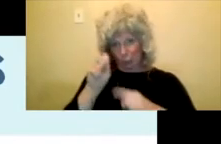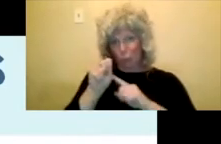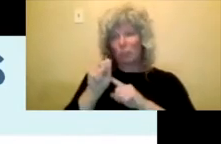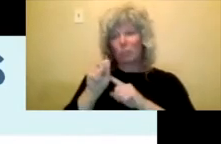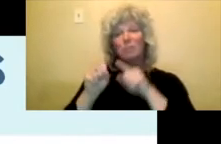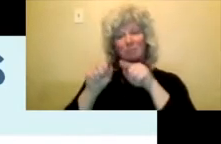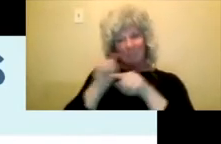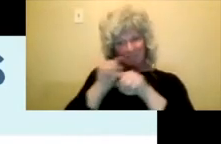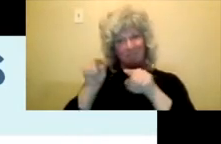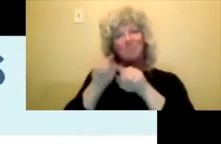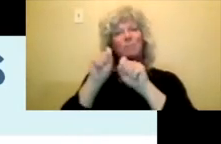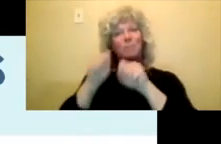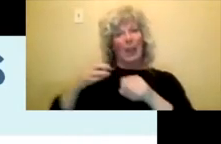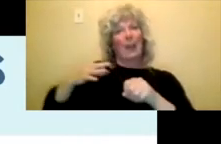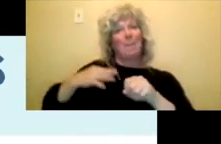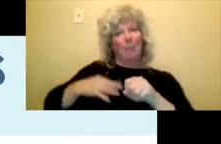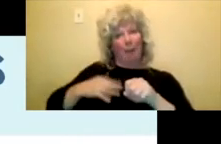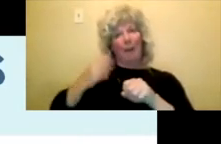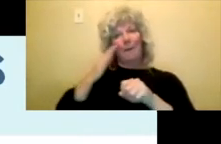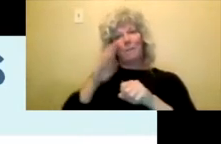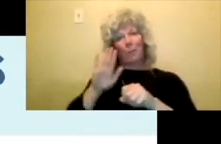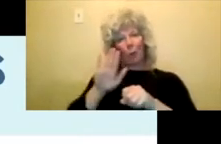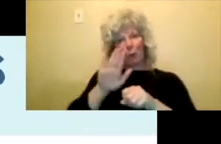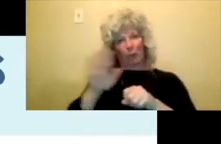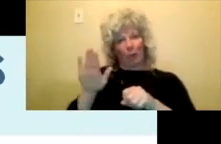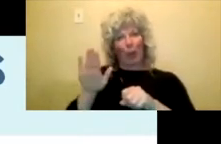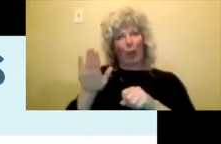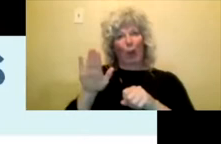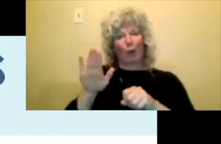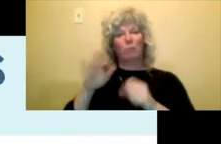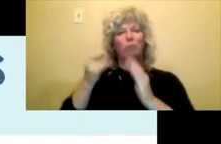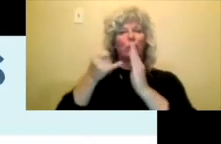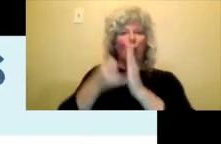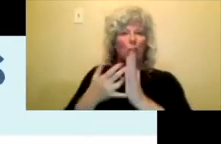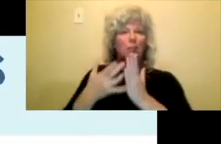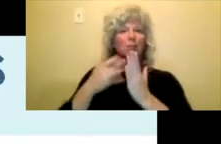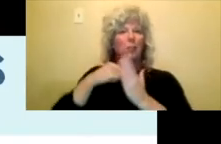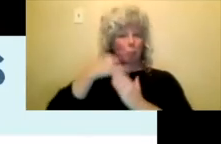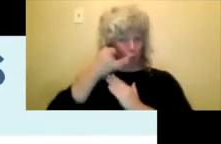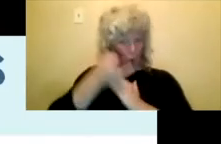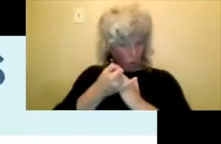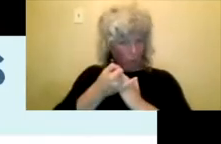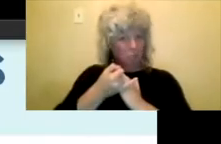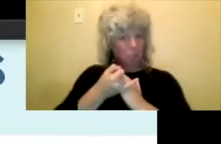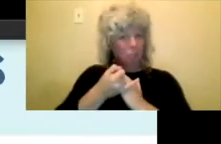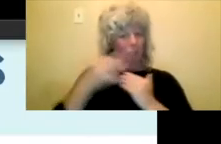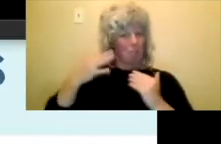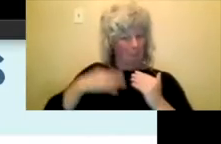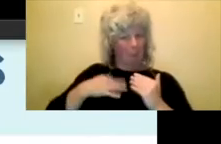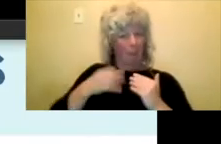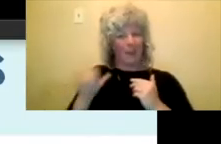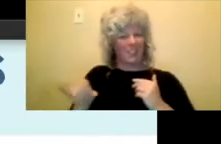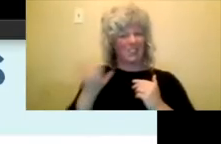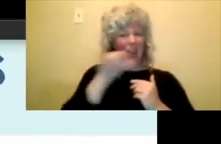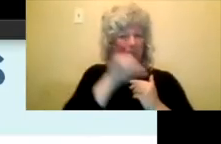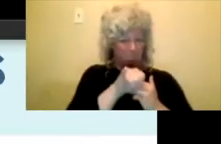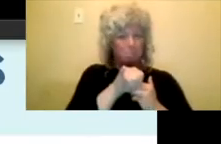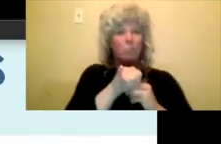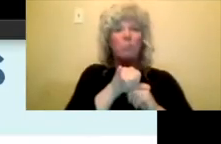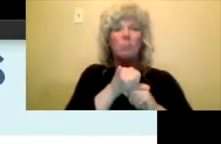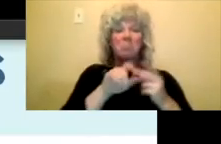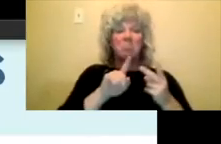through this program for their, um, artistic project. Um, it's also open to